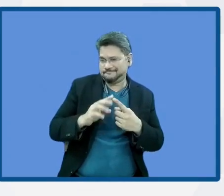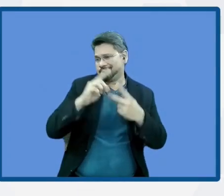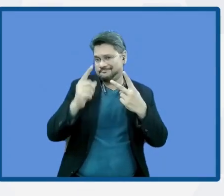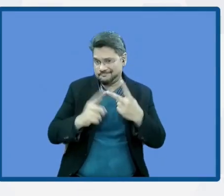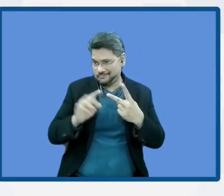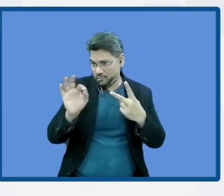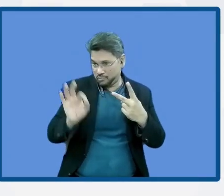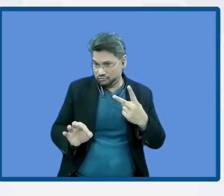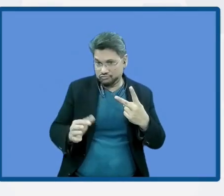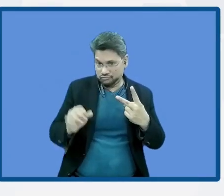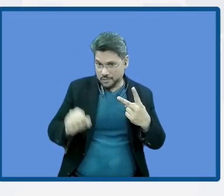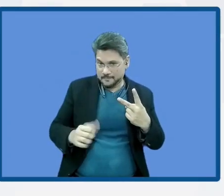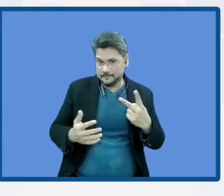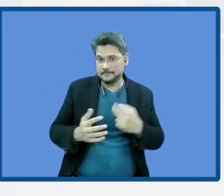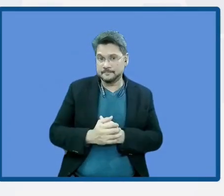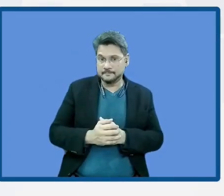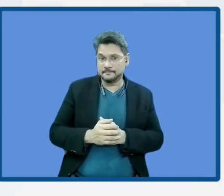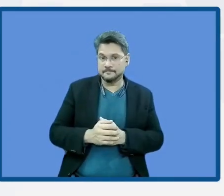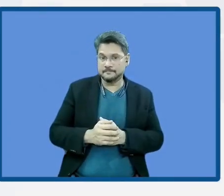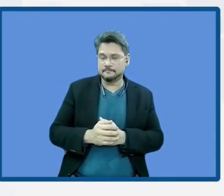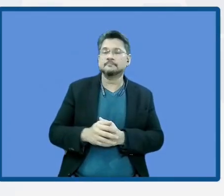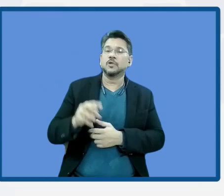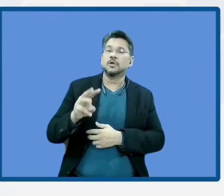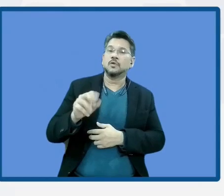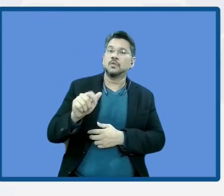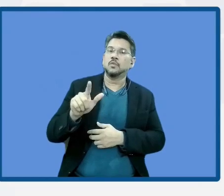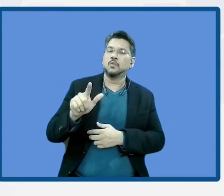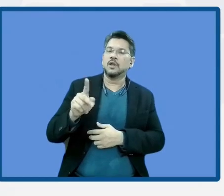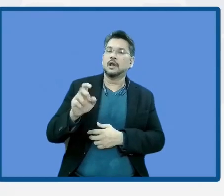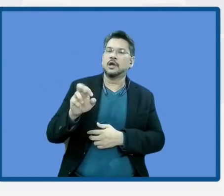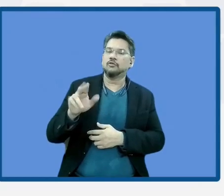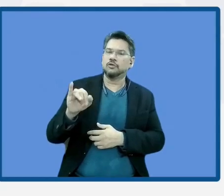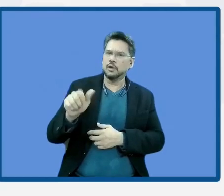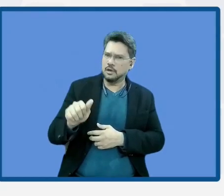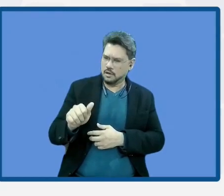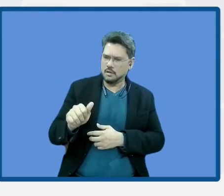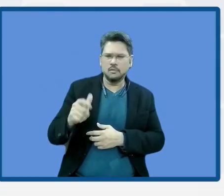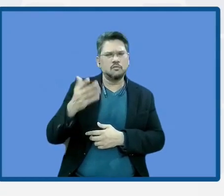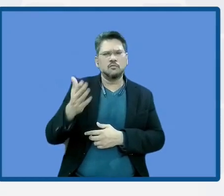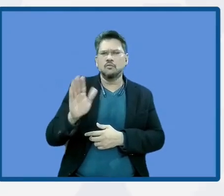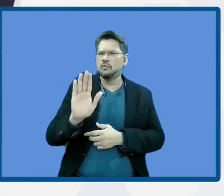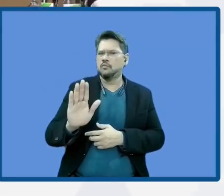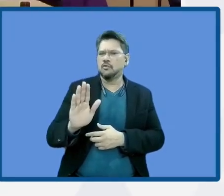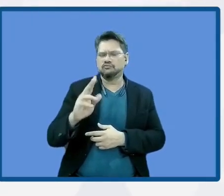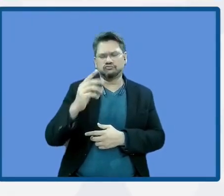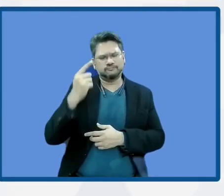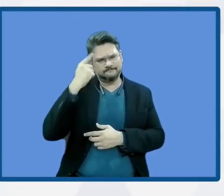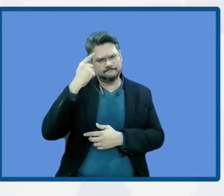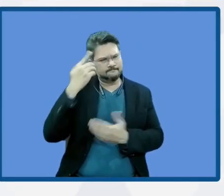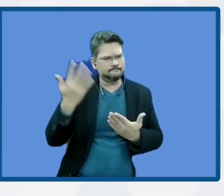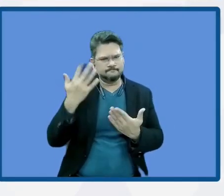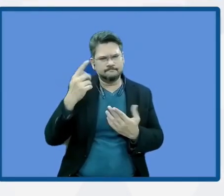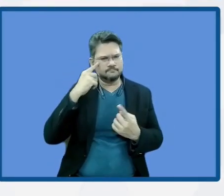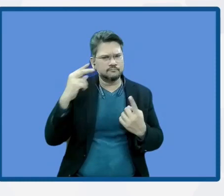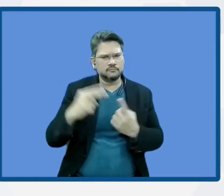Well, Kiria, I would like to hear your perspective, because I know that financing